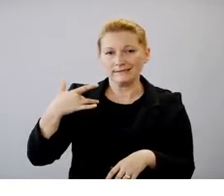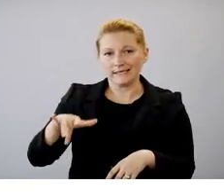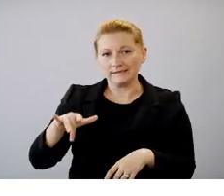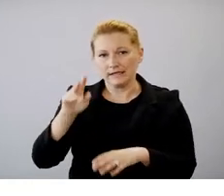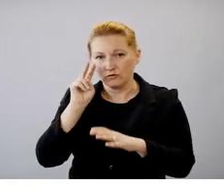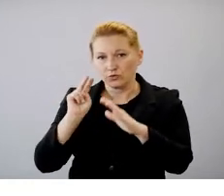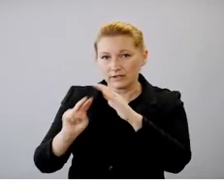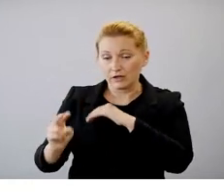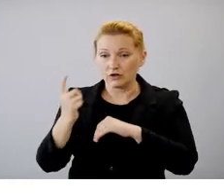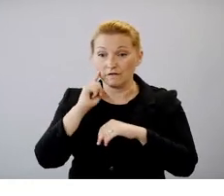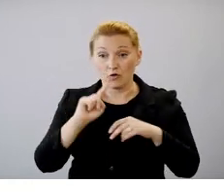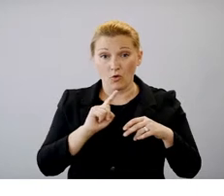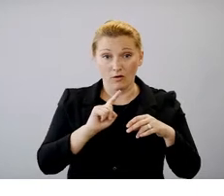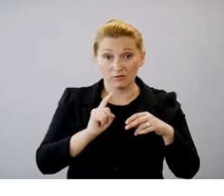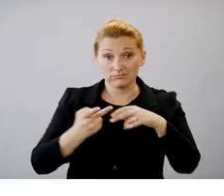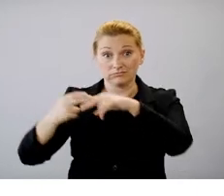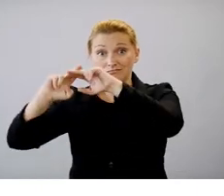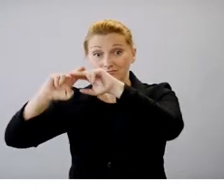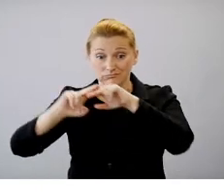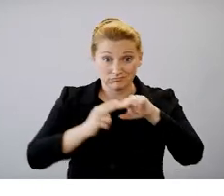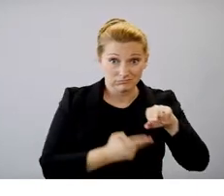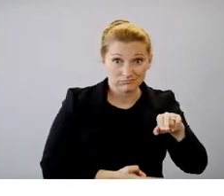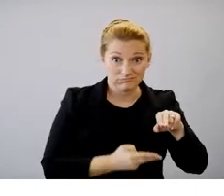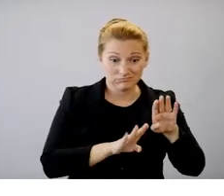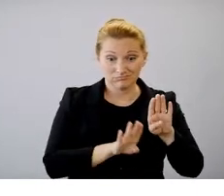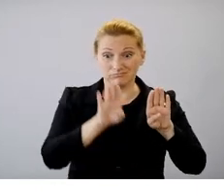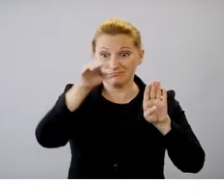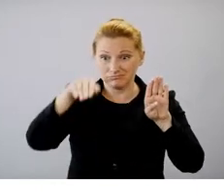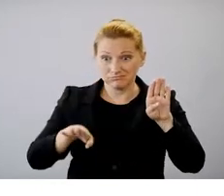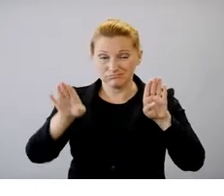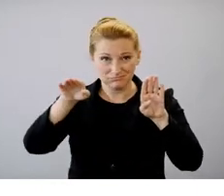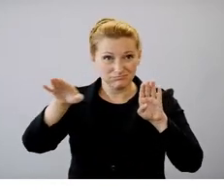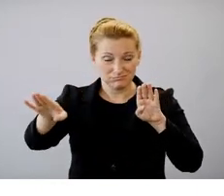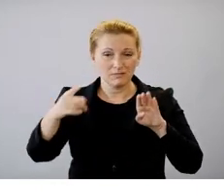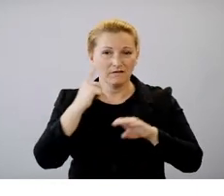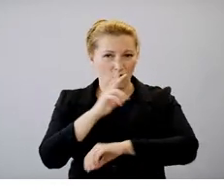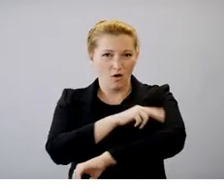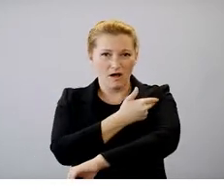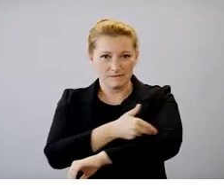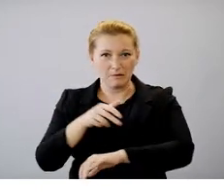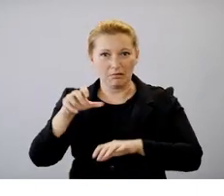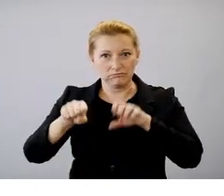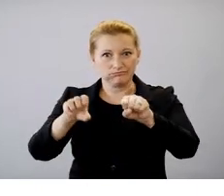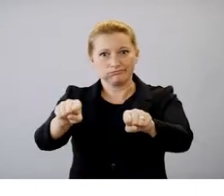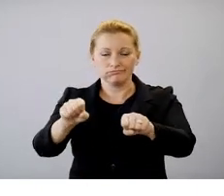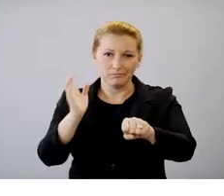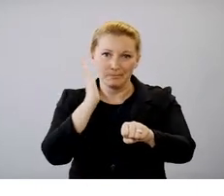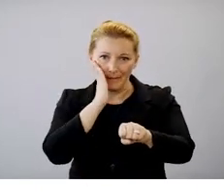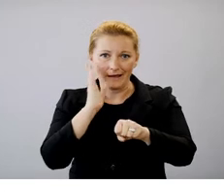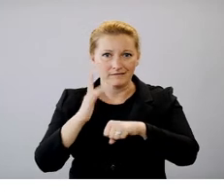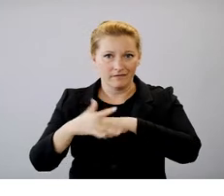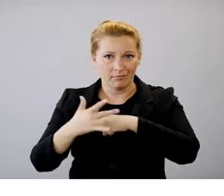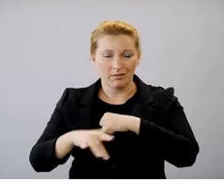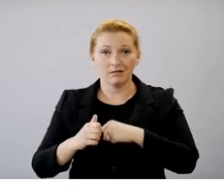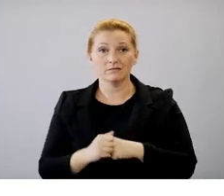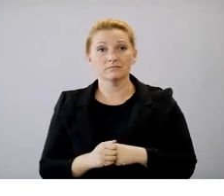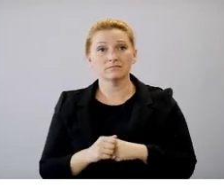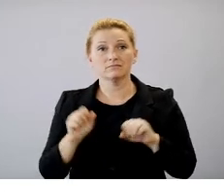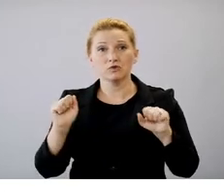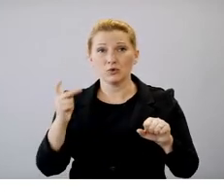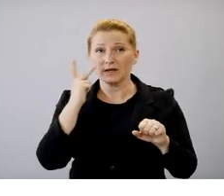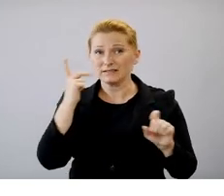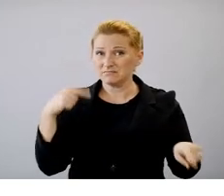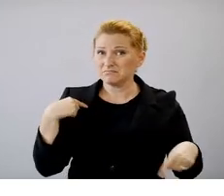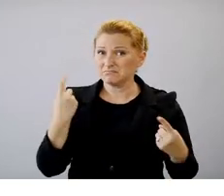increases and decreases in hospital usage. You can see that over the past couple of months, hospital usage has been relatively